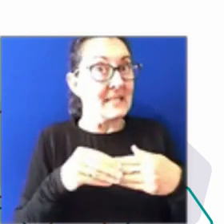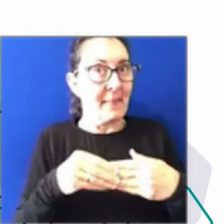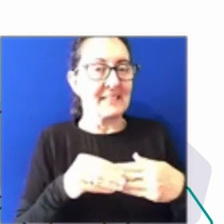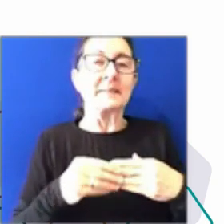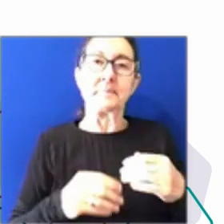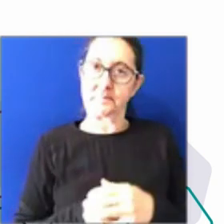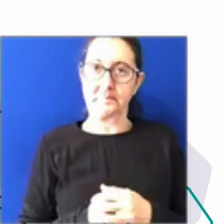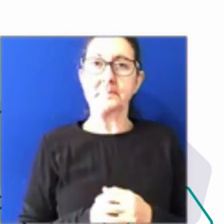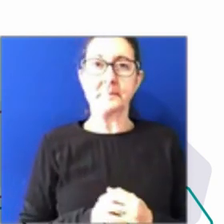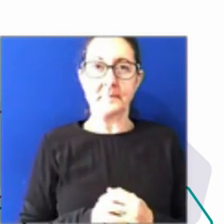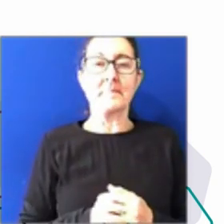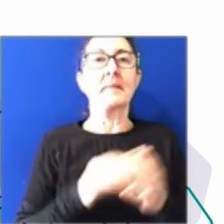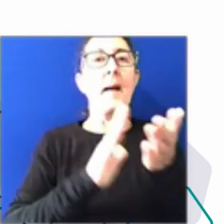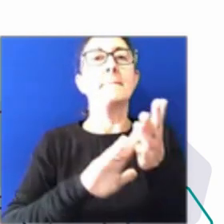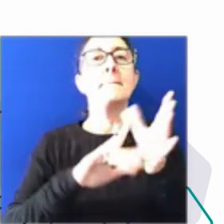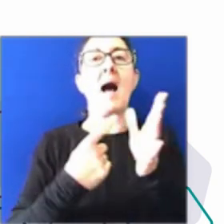Awesome. Thanks, Helen.